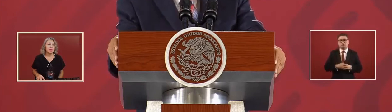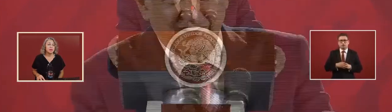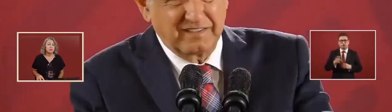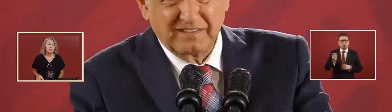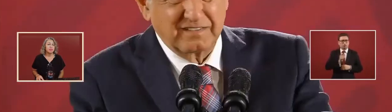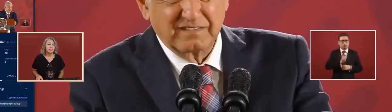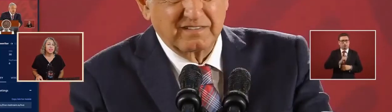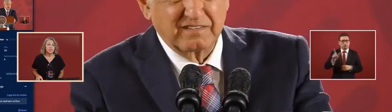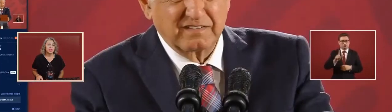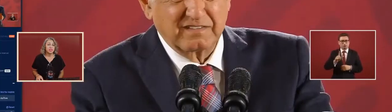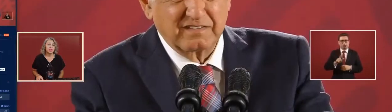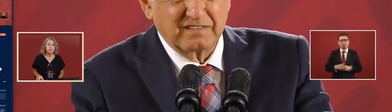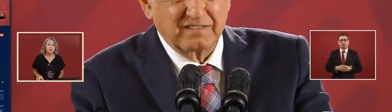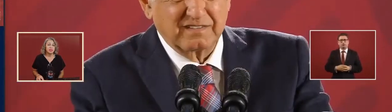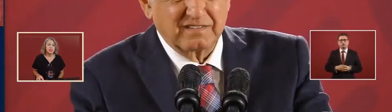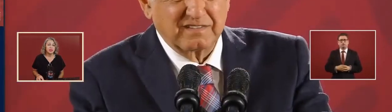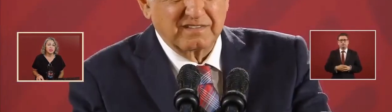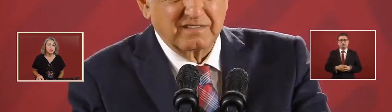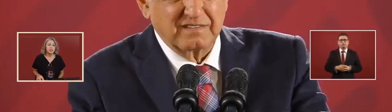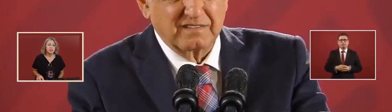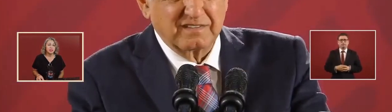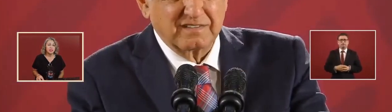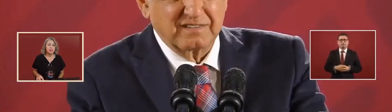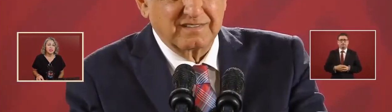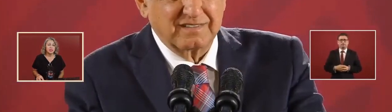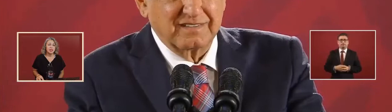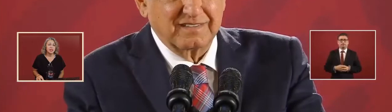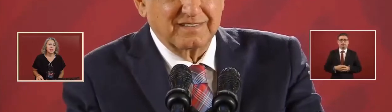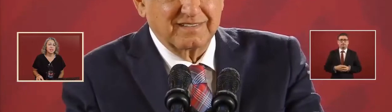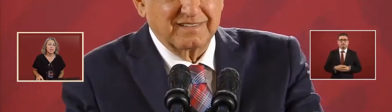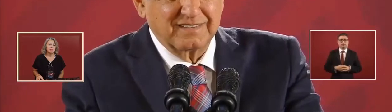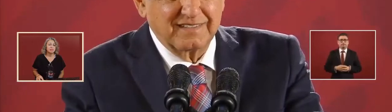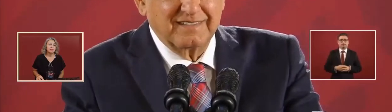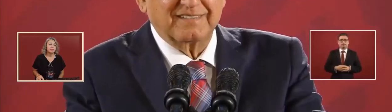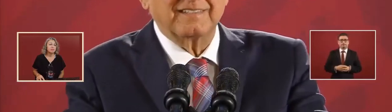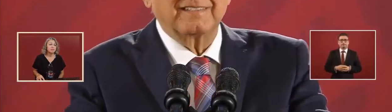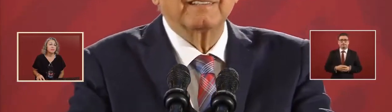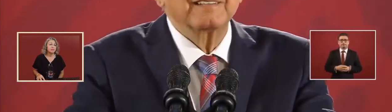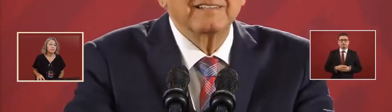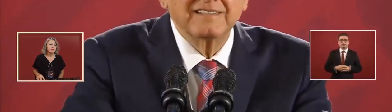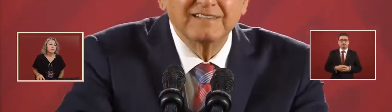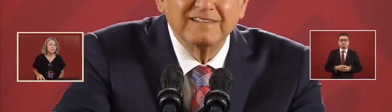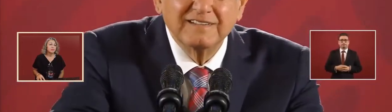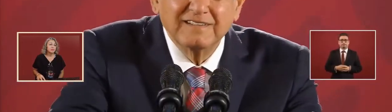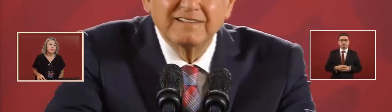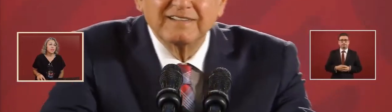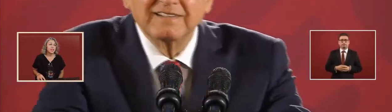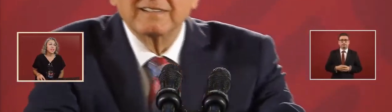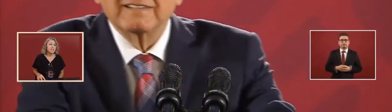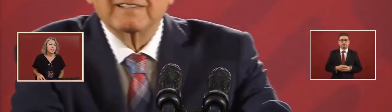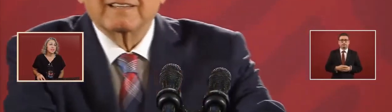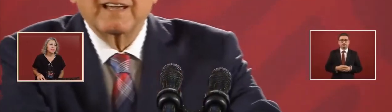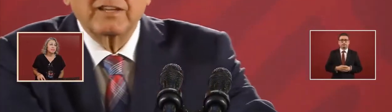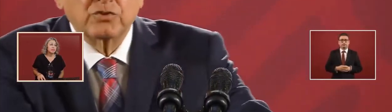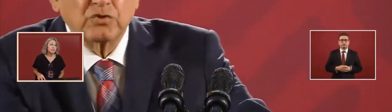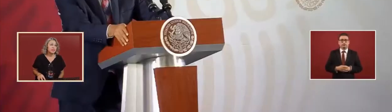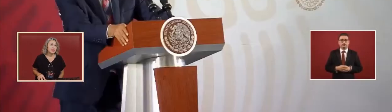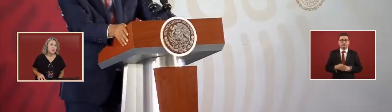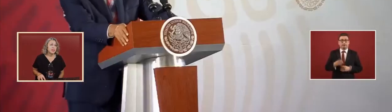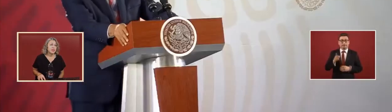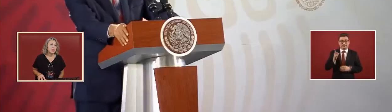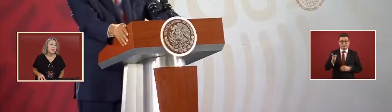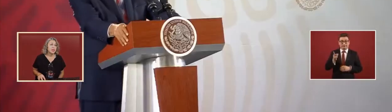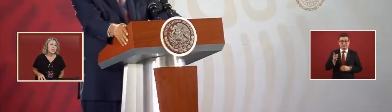he's the one that has done the